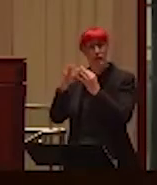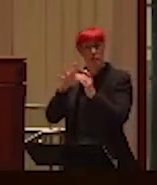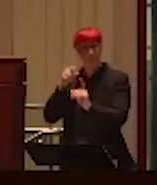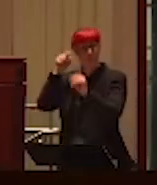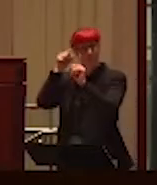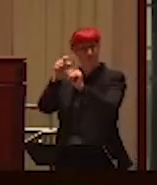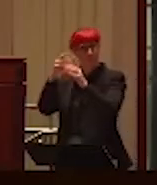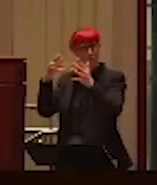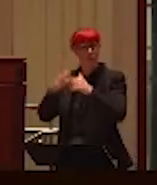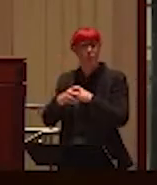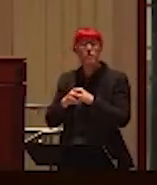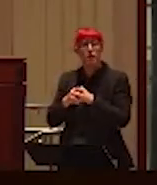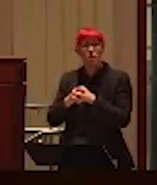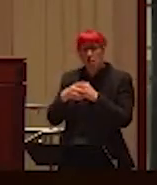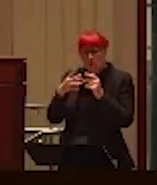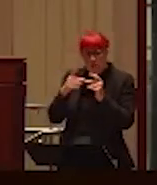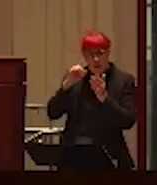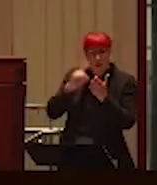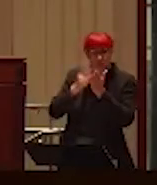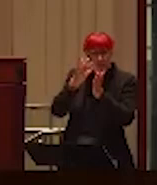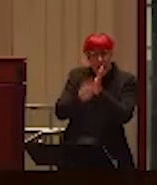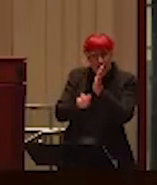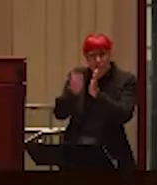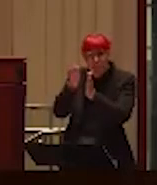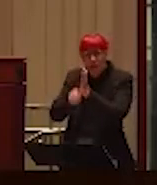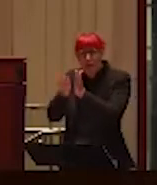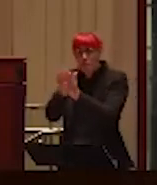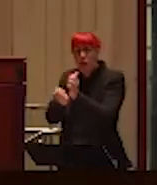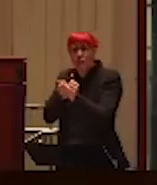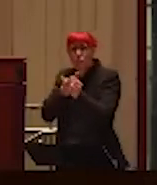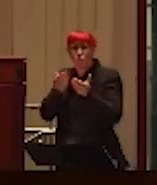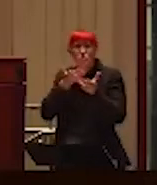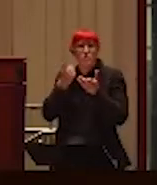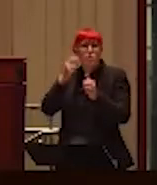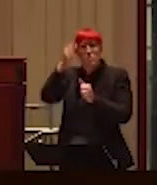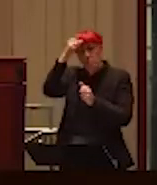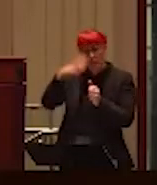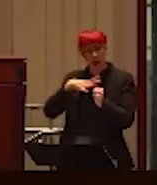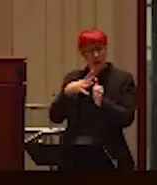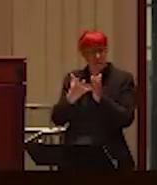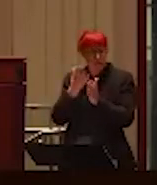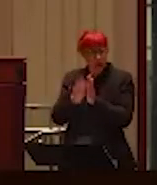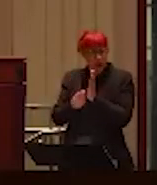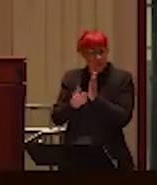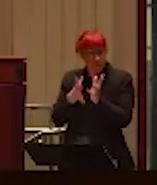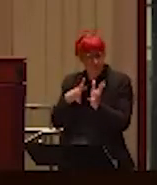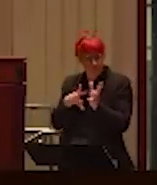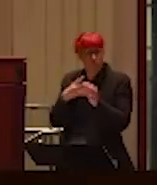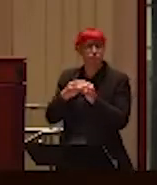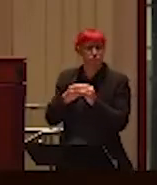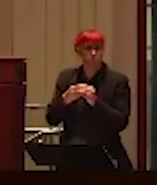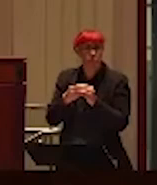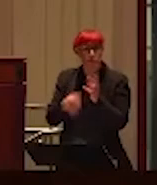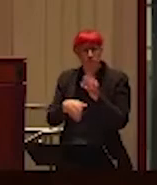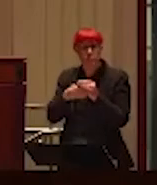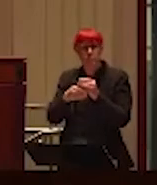is to look for gaps in services for men and then fill those gaps. And, so, one of those gaps was men who had been